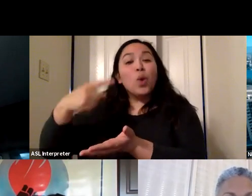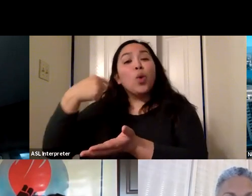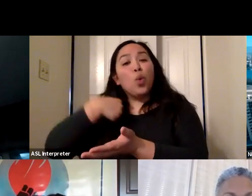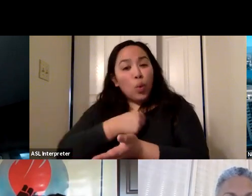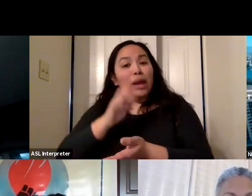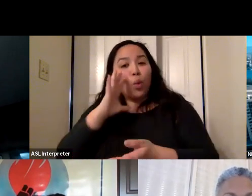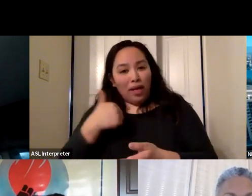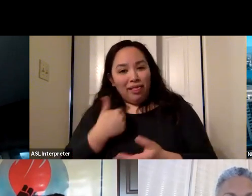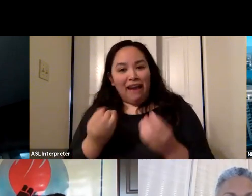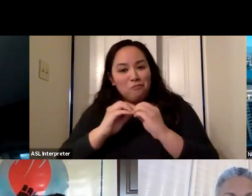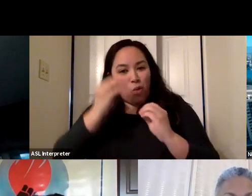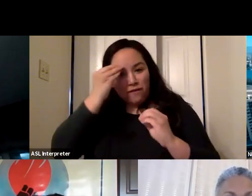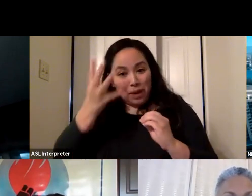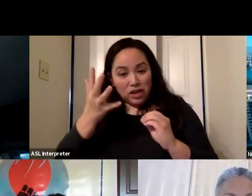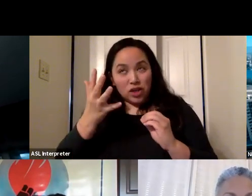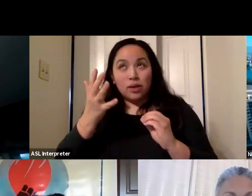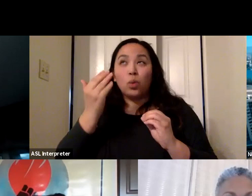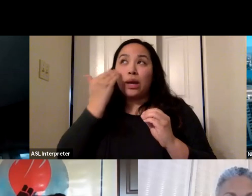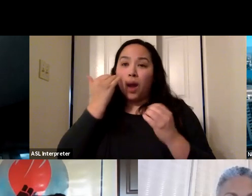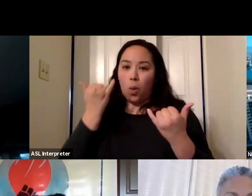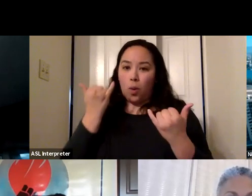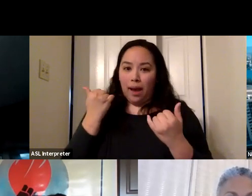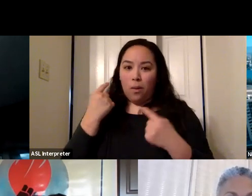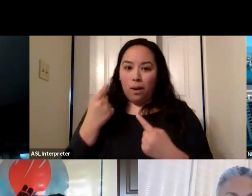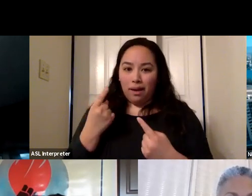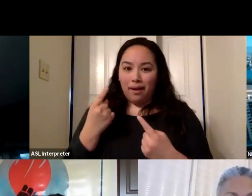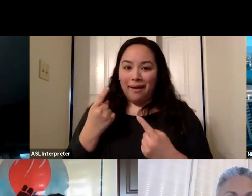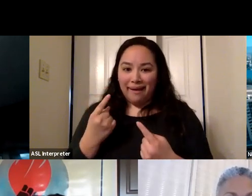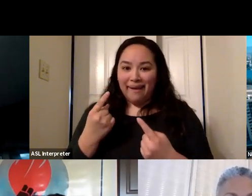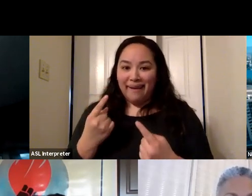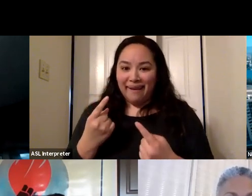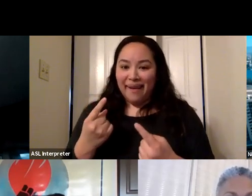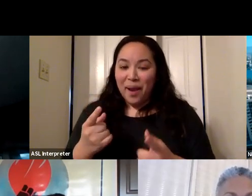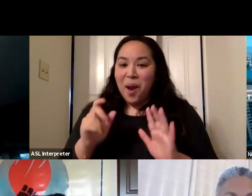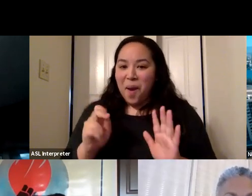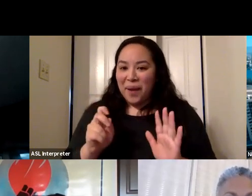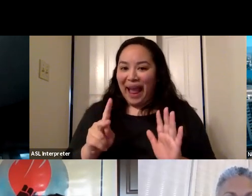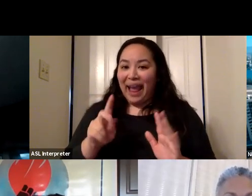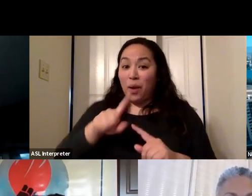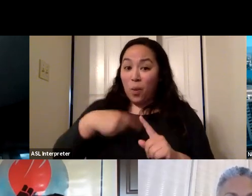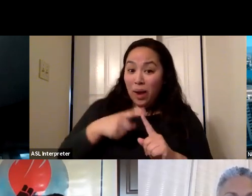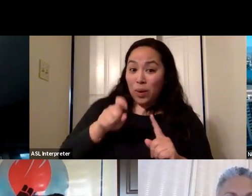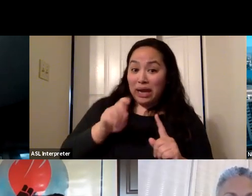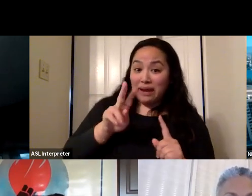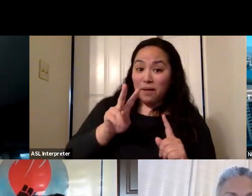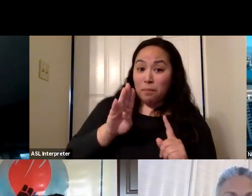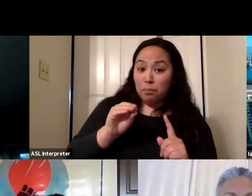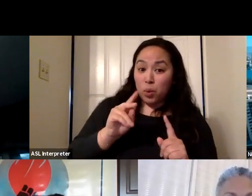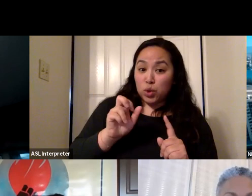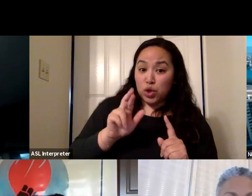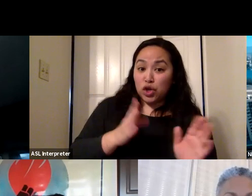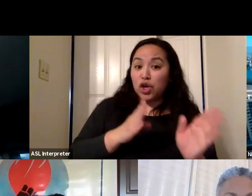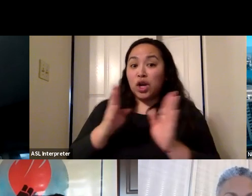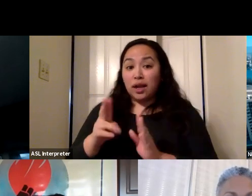information that, OK, after this much time, we really are going to need a booster. OK, now we have this much variant. We're going to need, you know, another